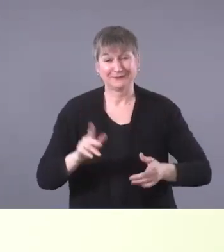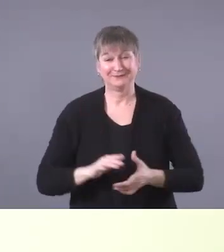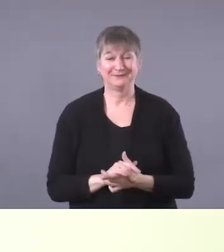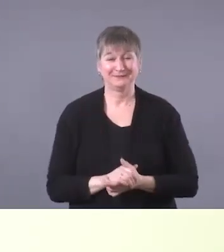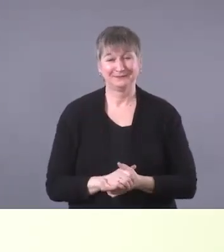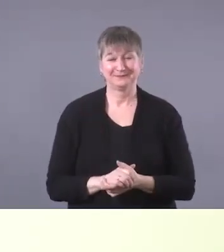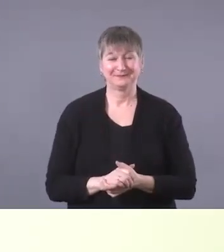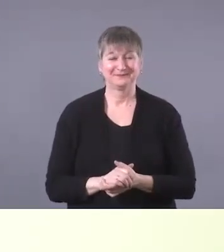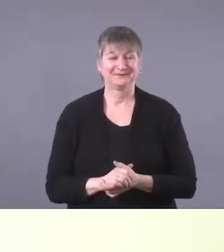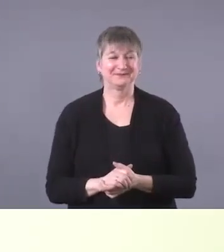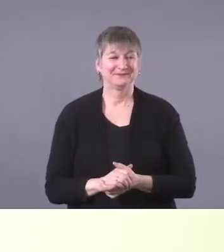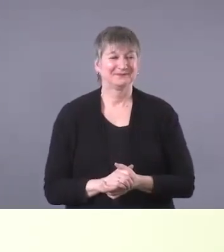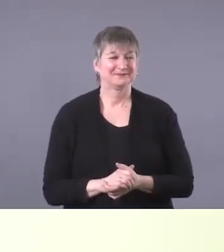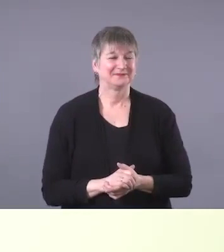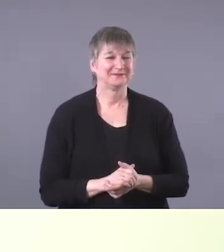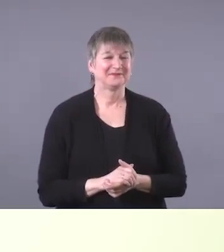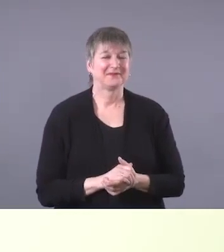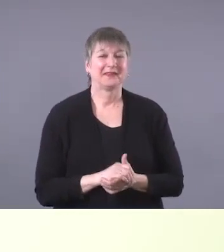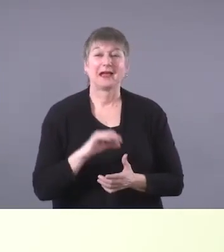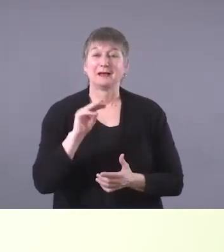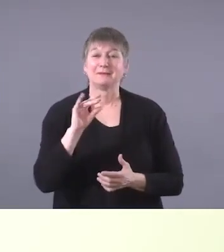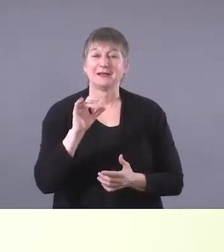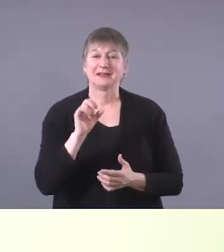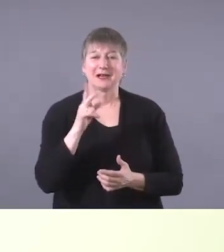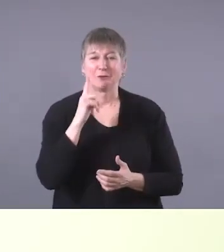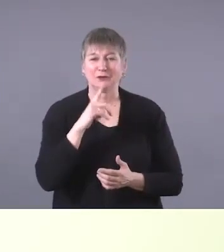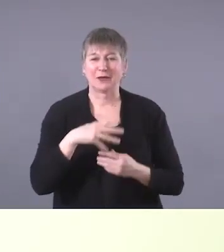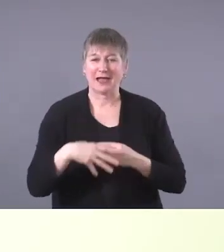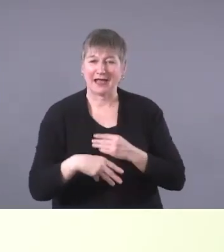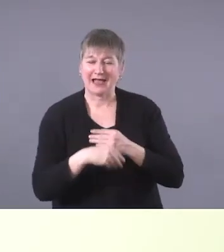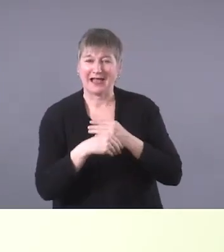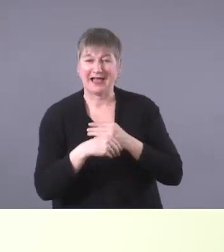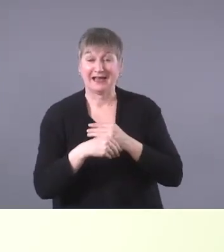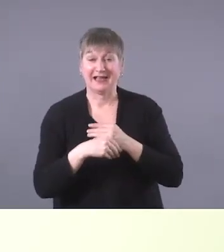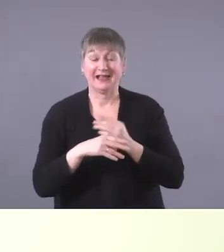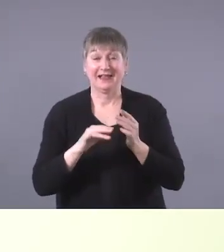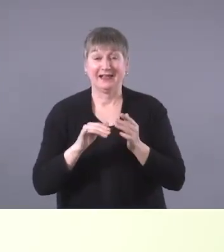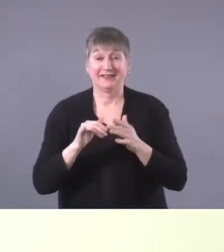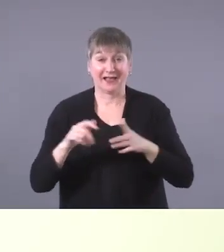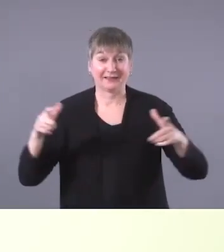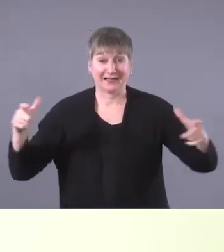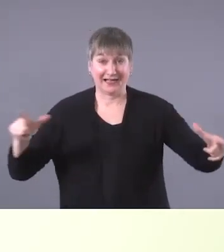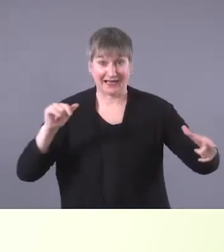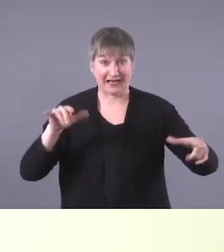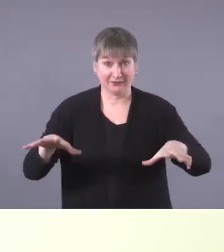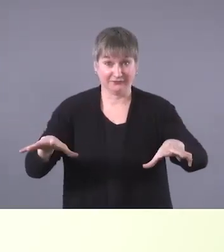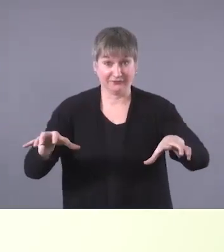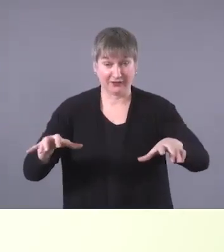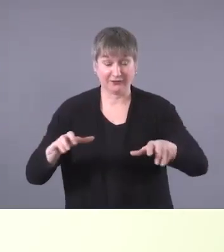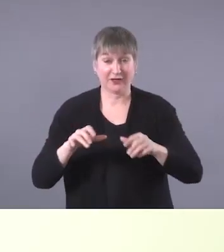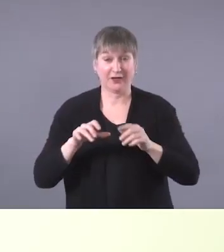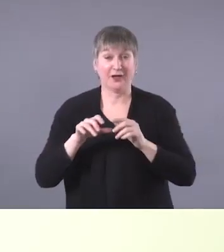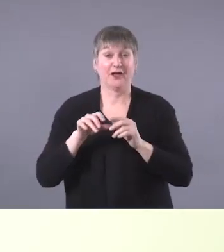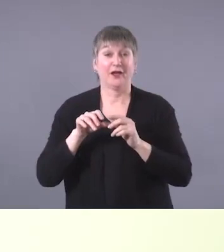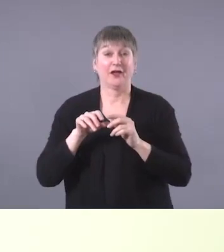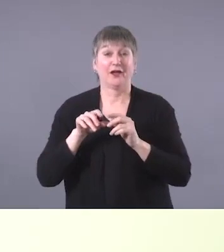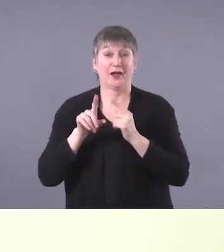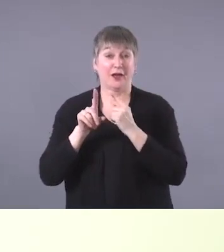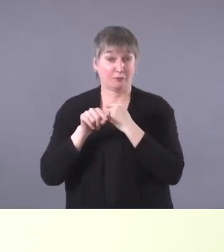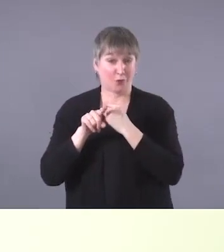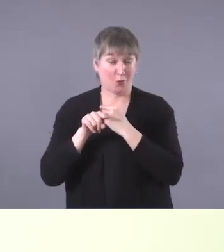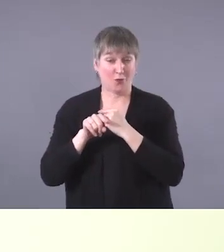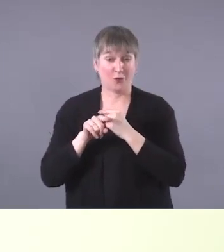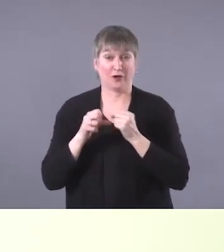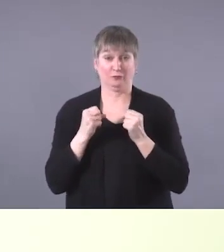I just want to add, um, about crossing the, the, um, ice, the ice roads. the first time